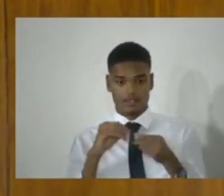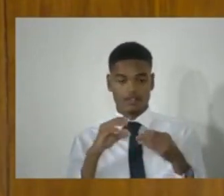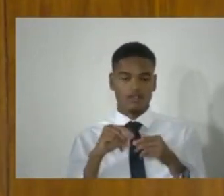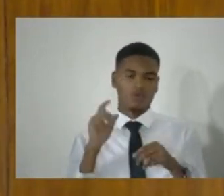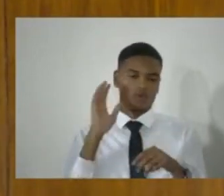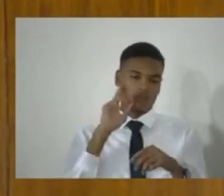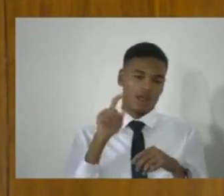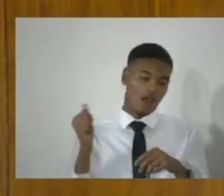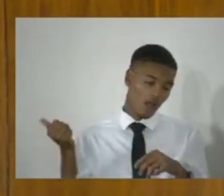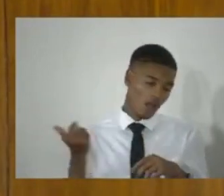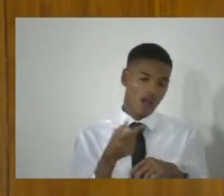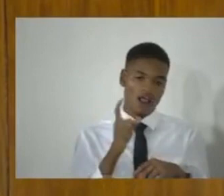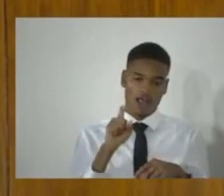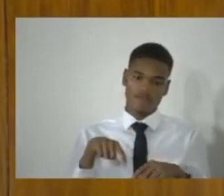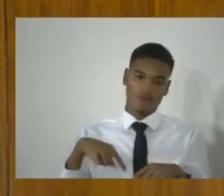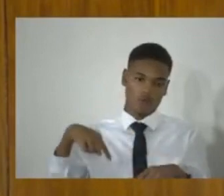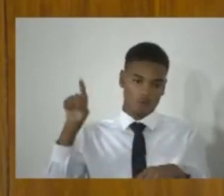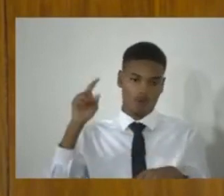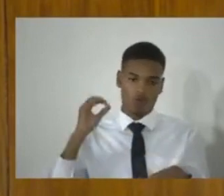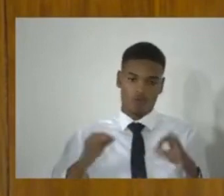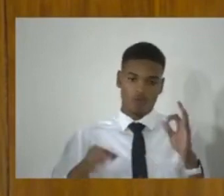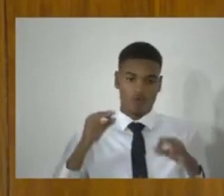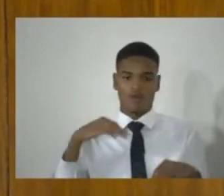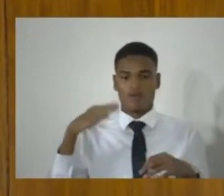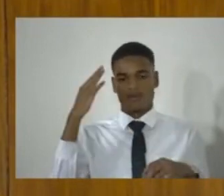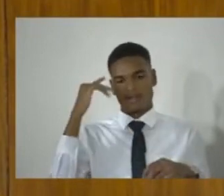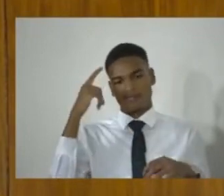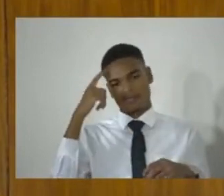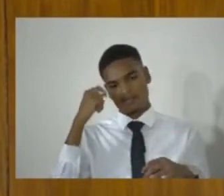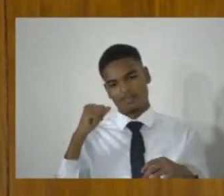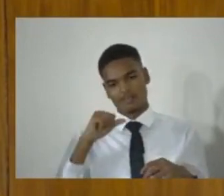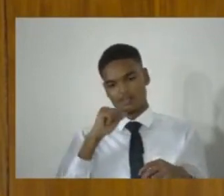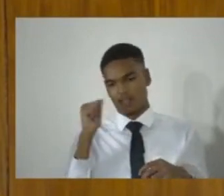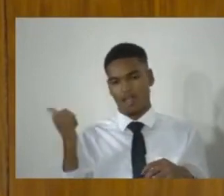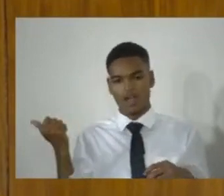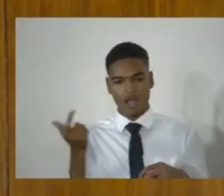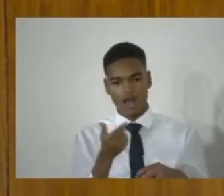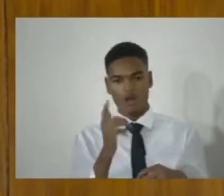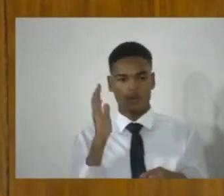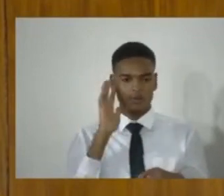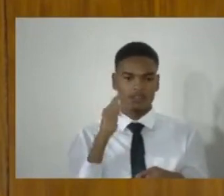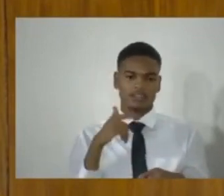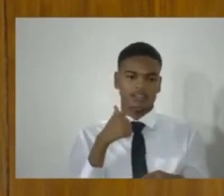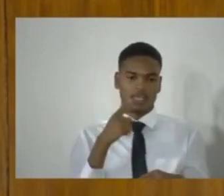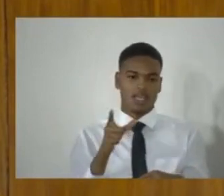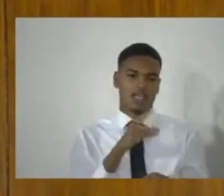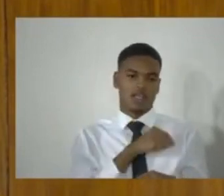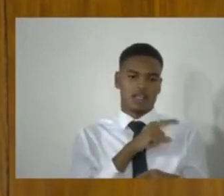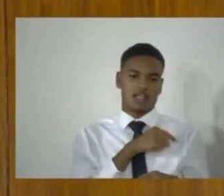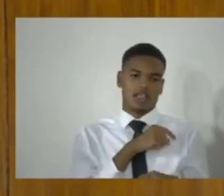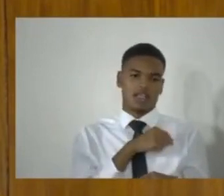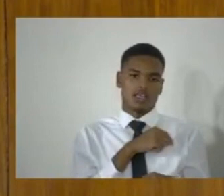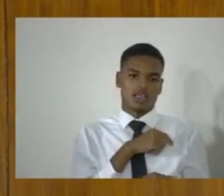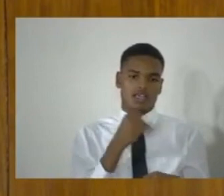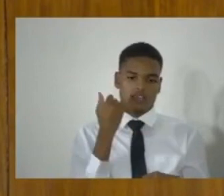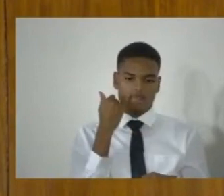trial, because nobody is likely to plead guilty where they're going to face a life sentence.